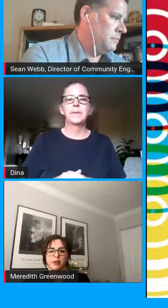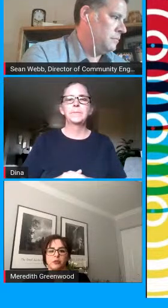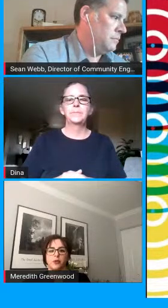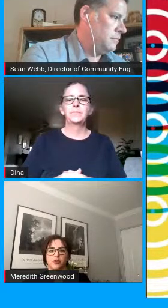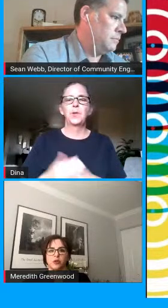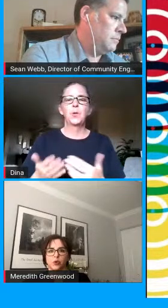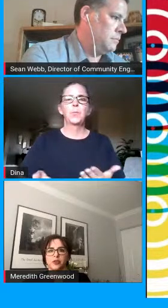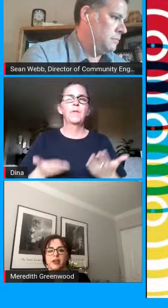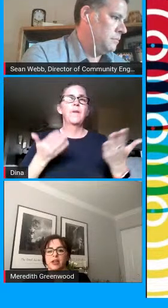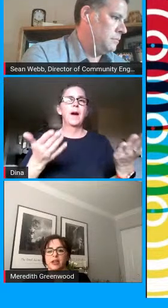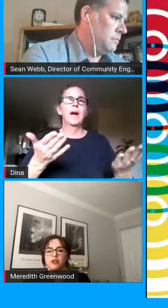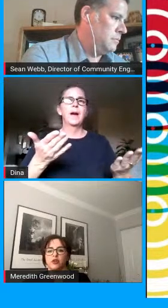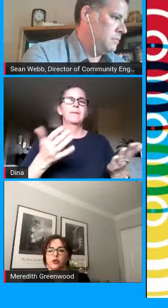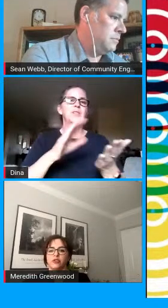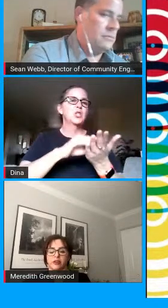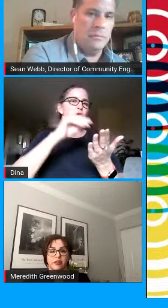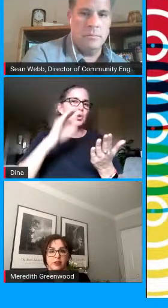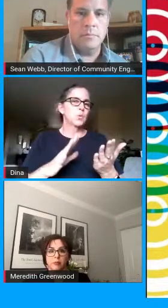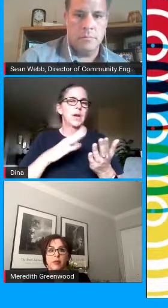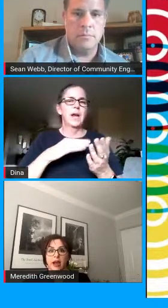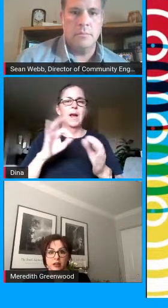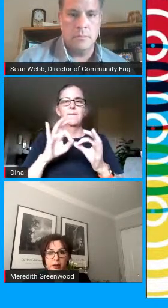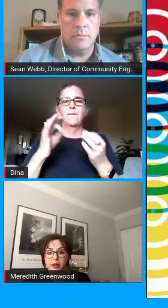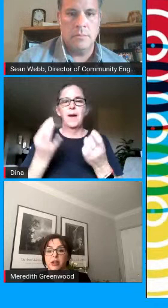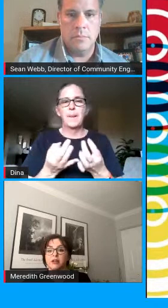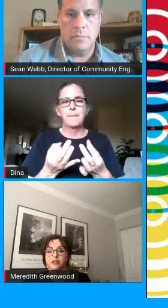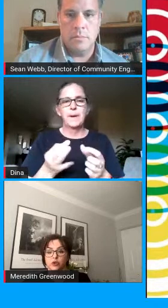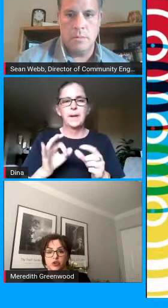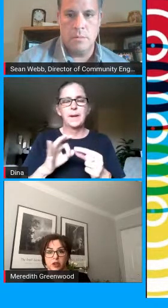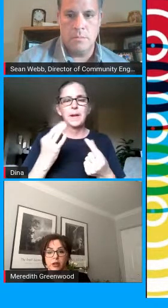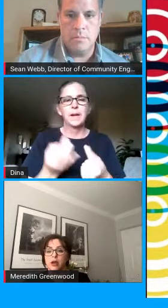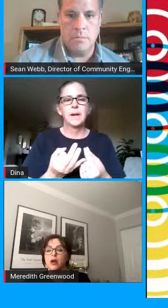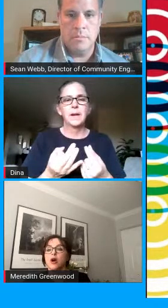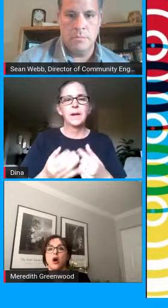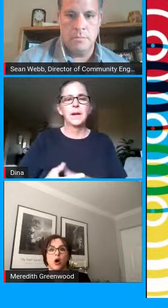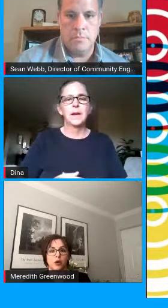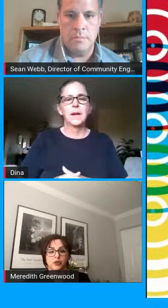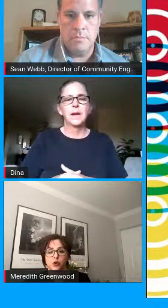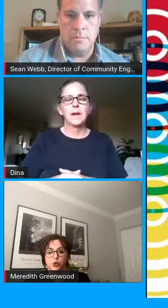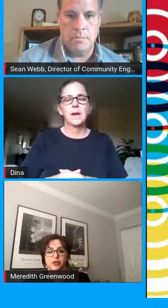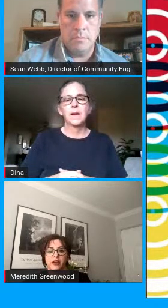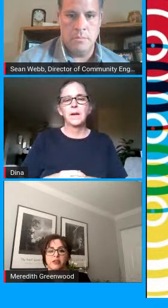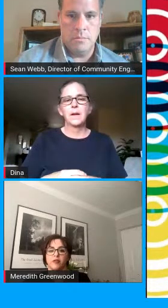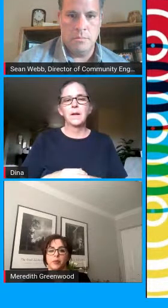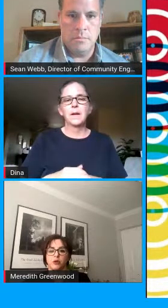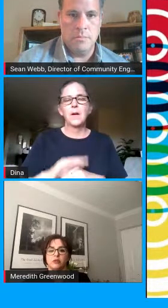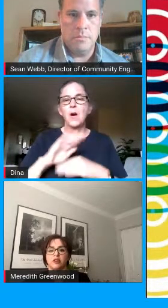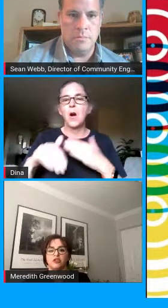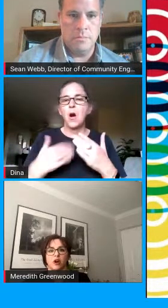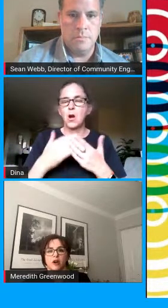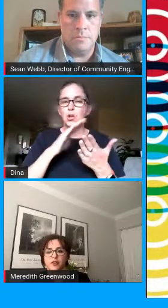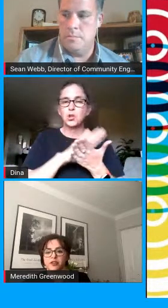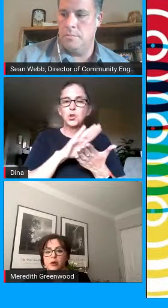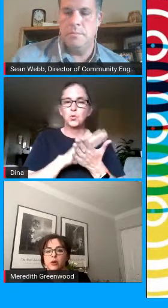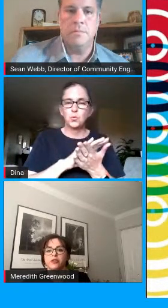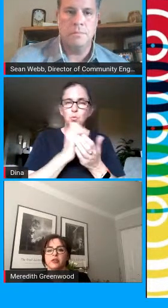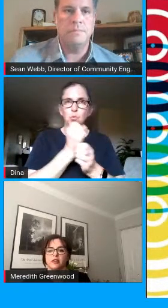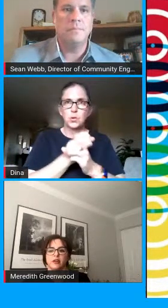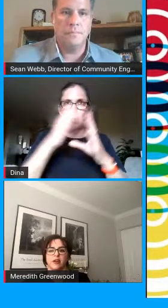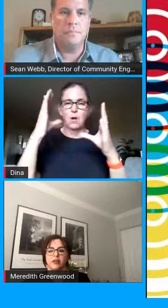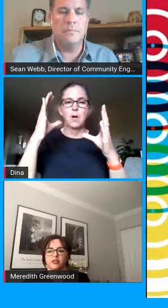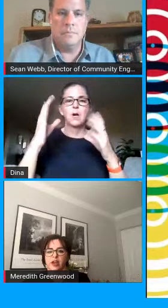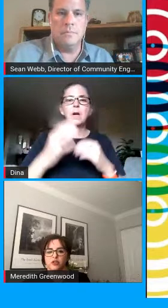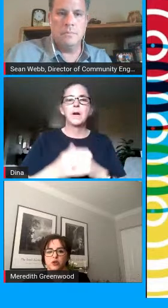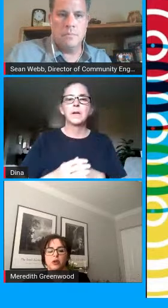and families with the tools they need to succeed academically and socially all school sites have built teacher office hours